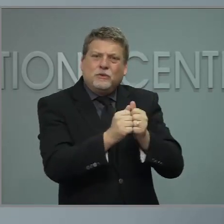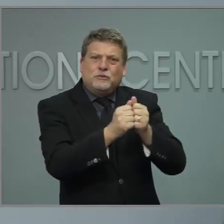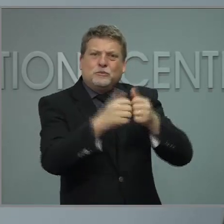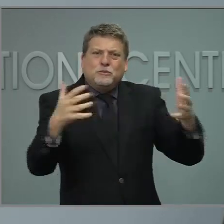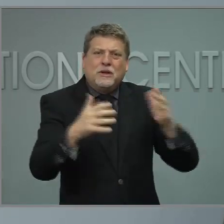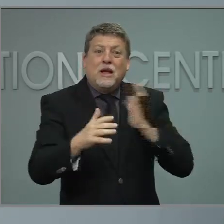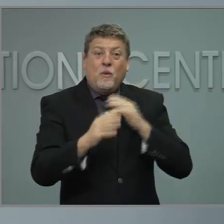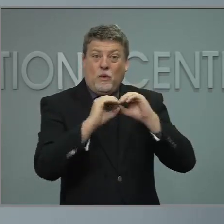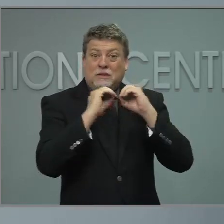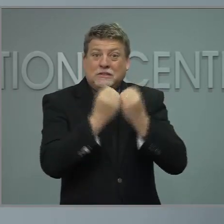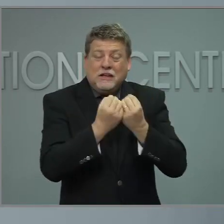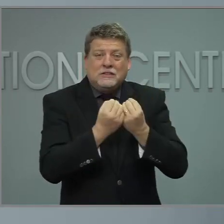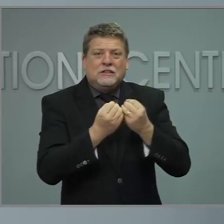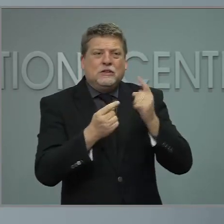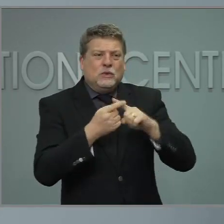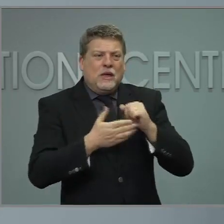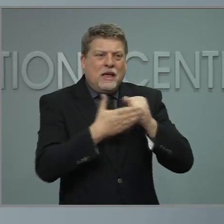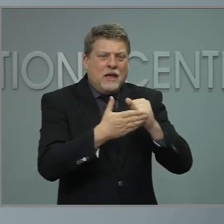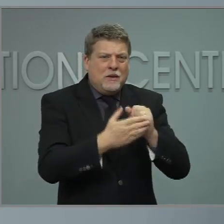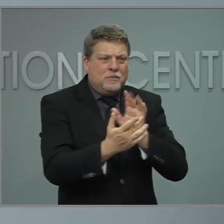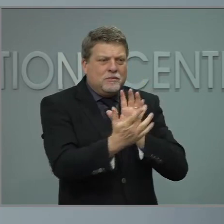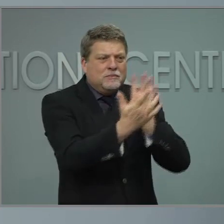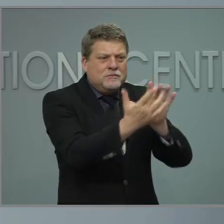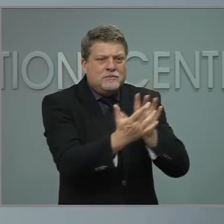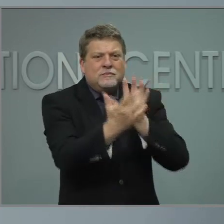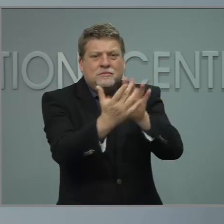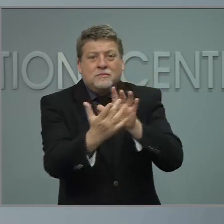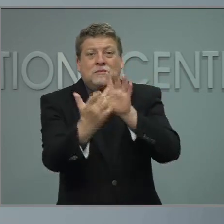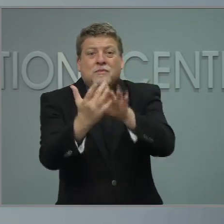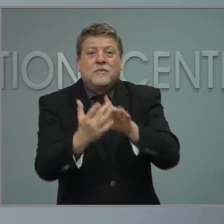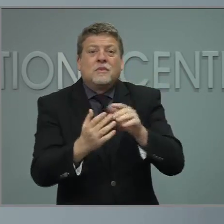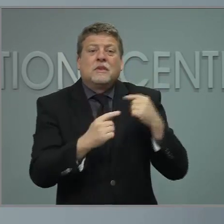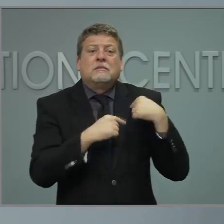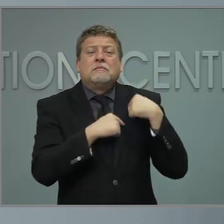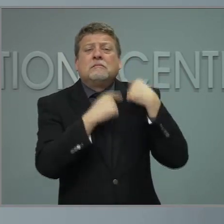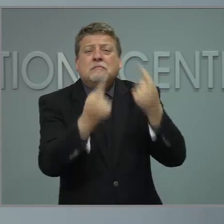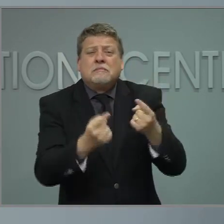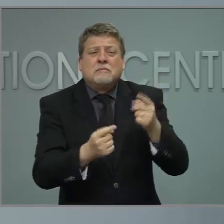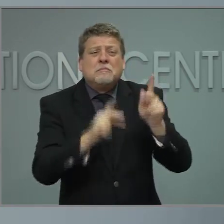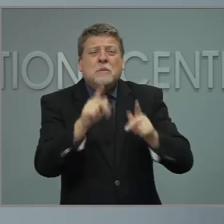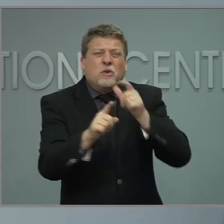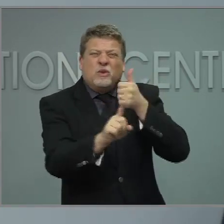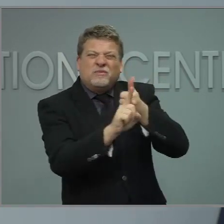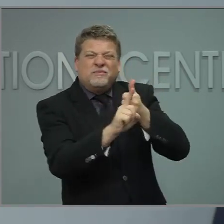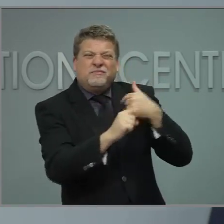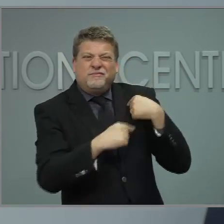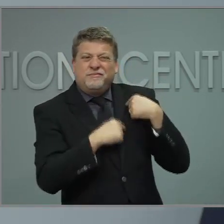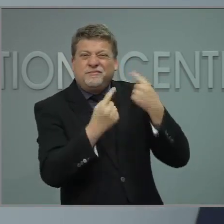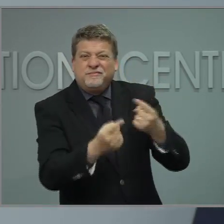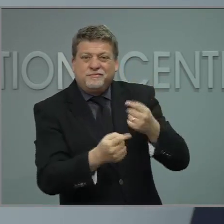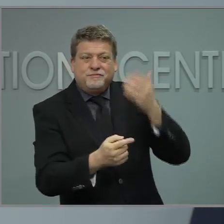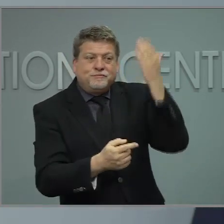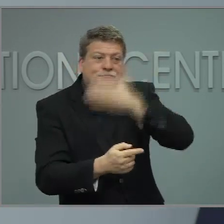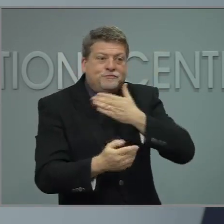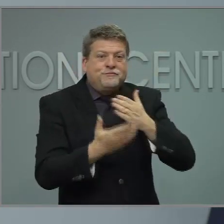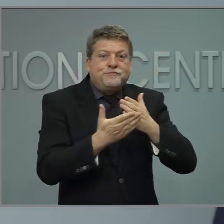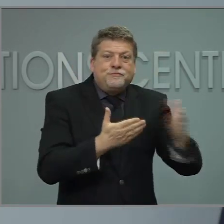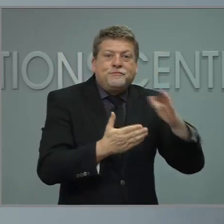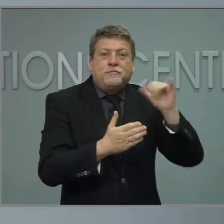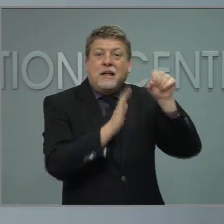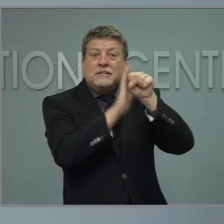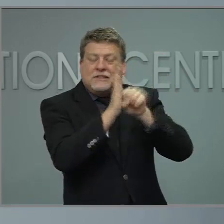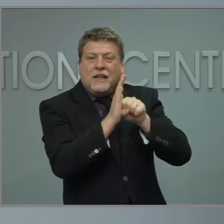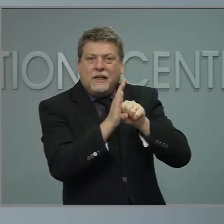the number of historically marginalized populations receiving vaccinations. Our work will support the state's ongoing priority